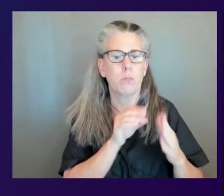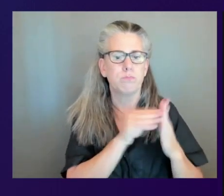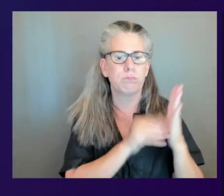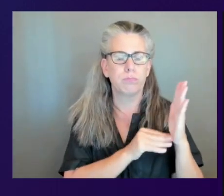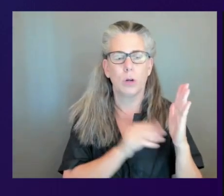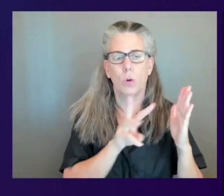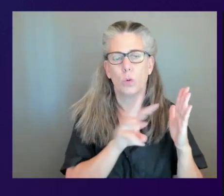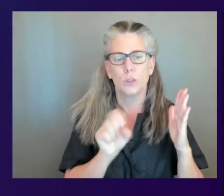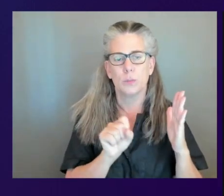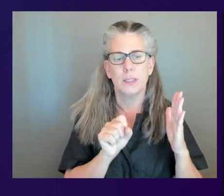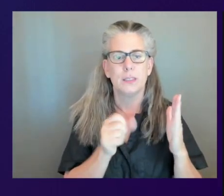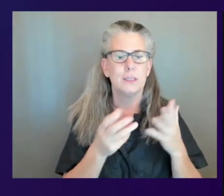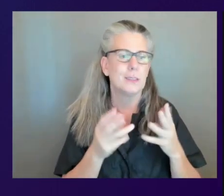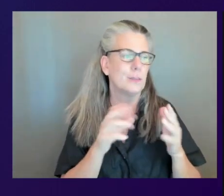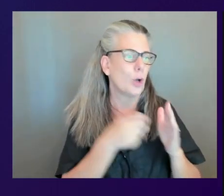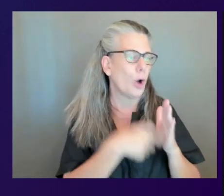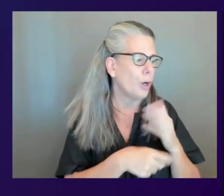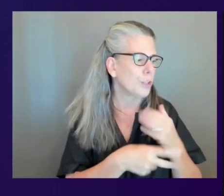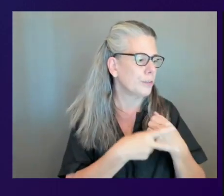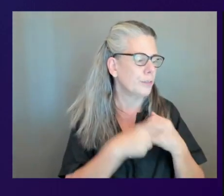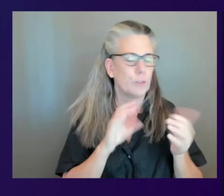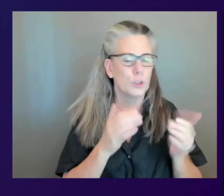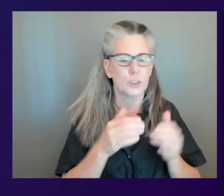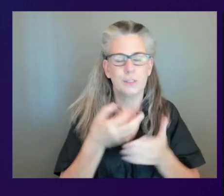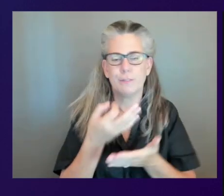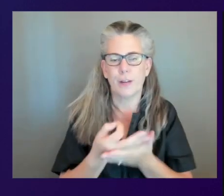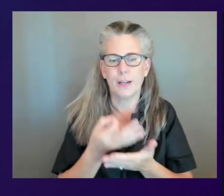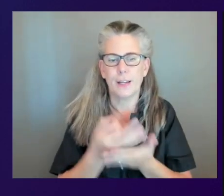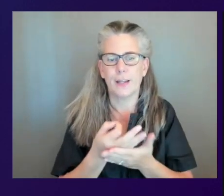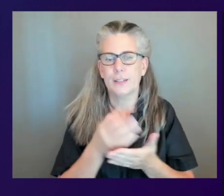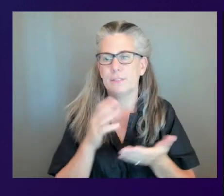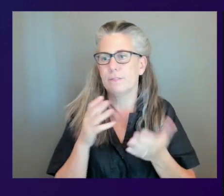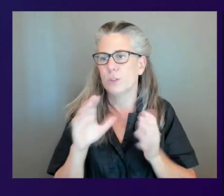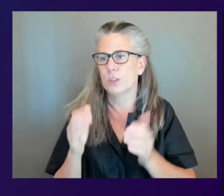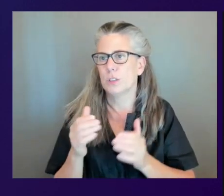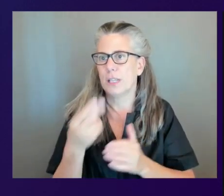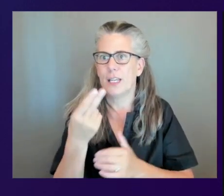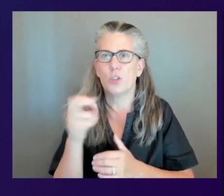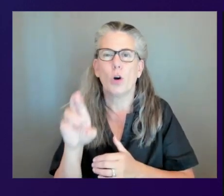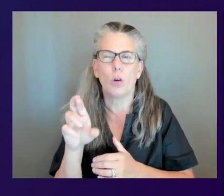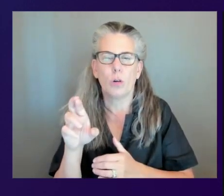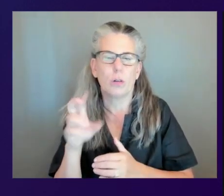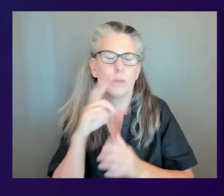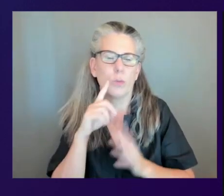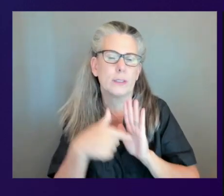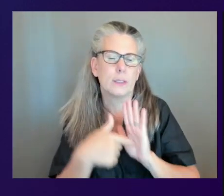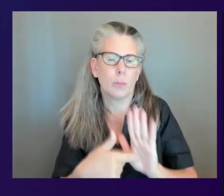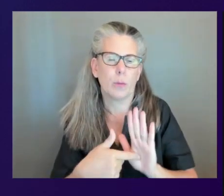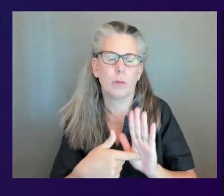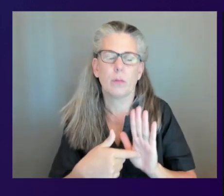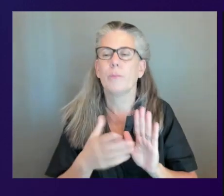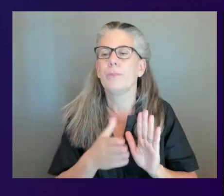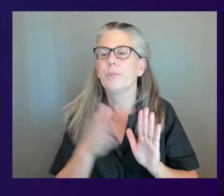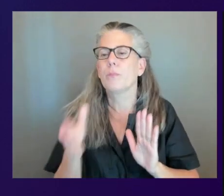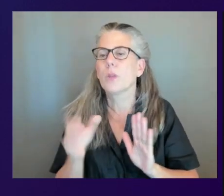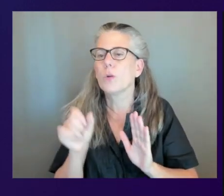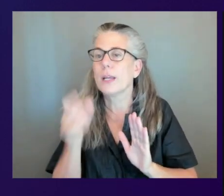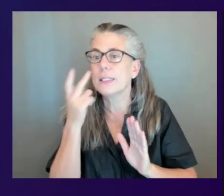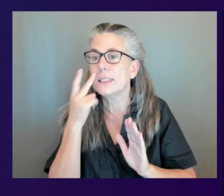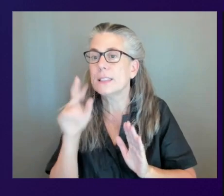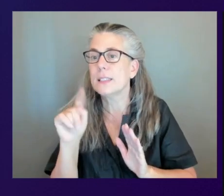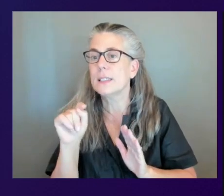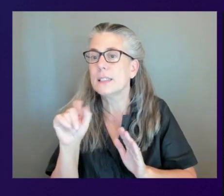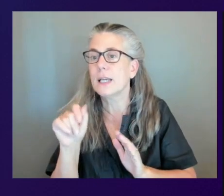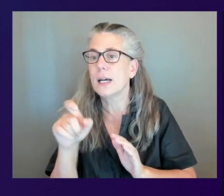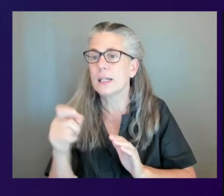like finance versus um i don't know hr or something like that you can see that here in the tags as well so if you wanted to do